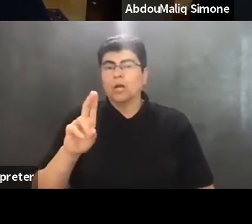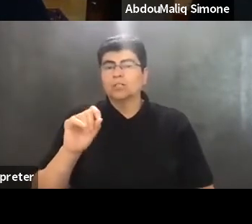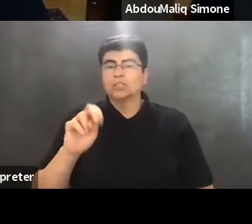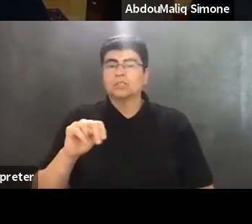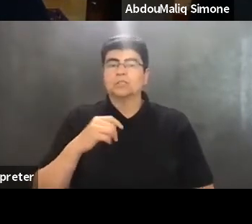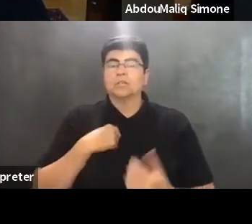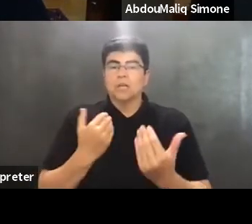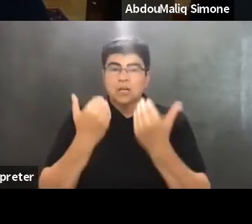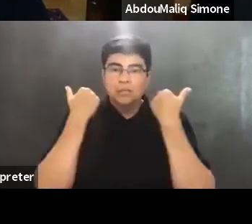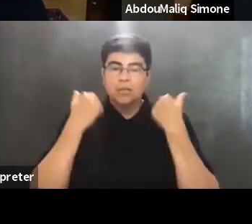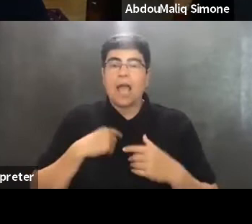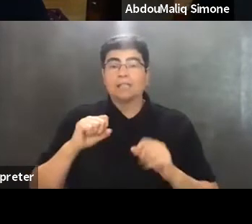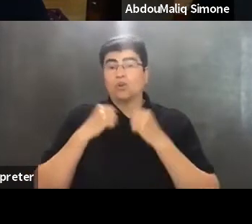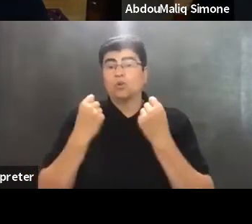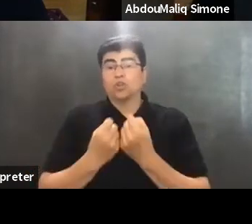social reproduction.